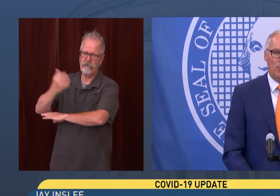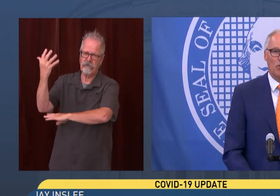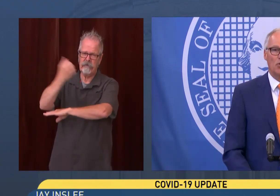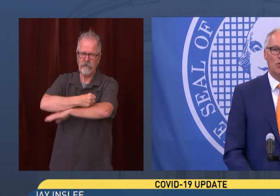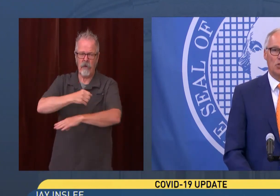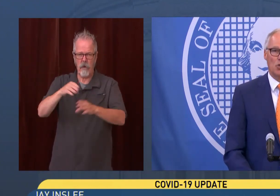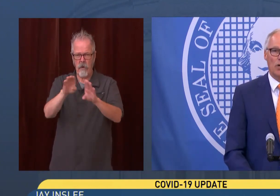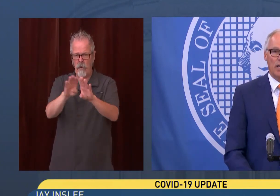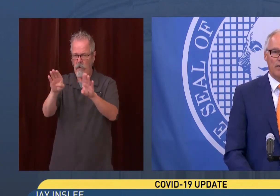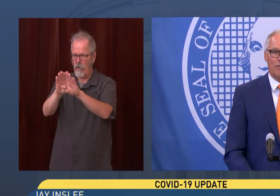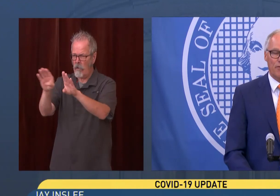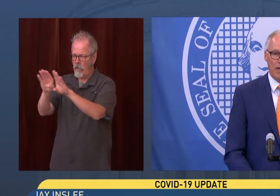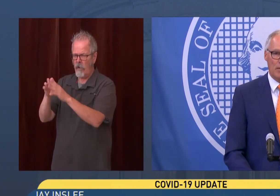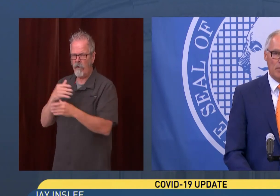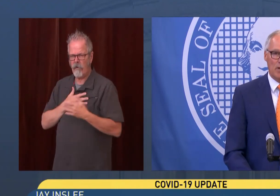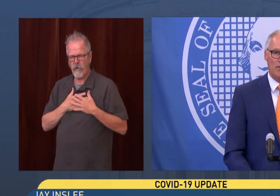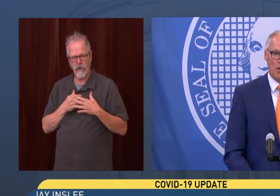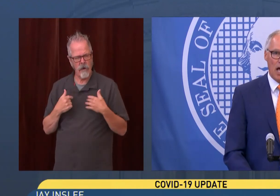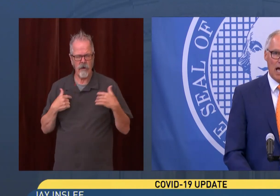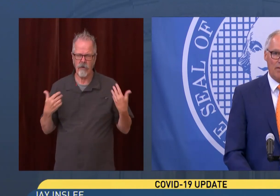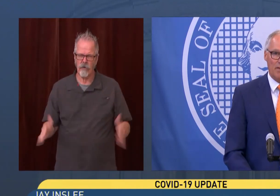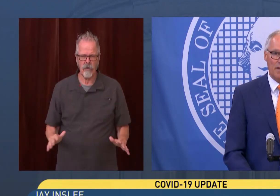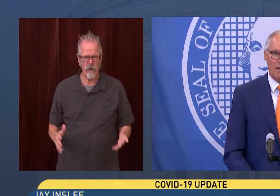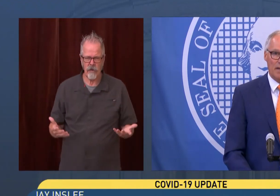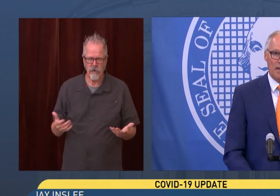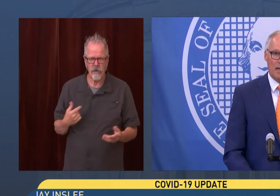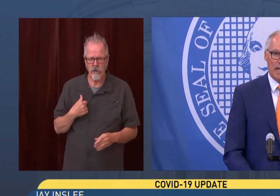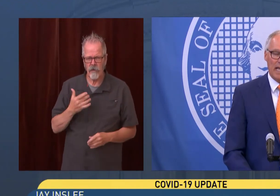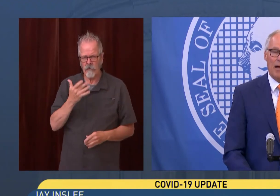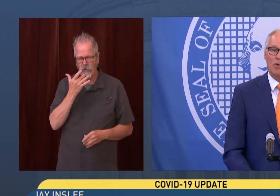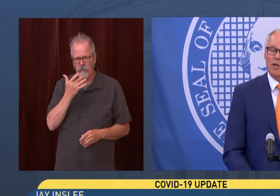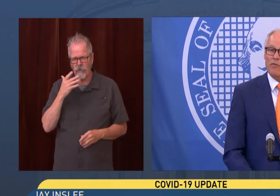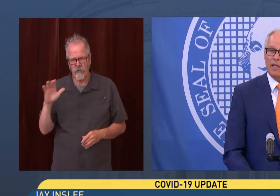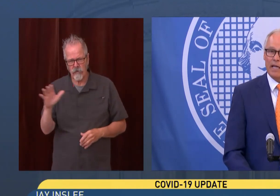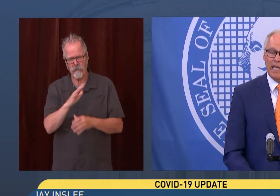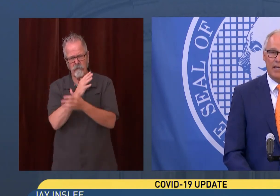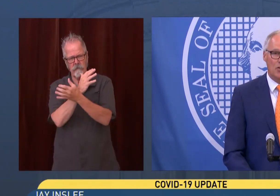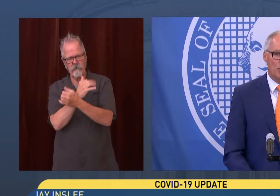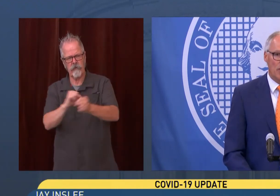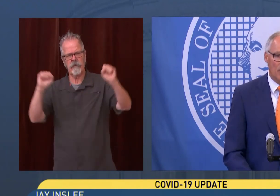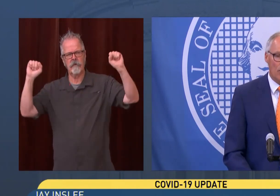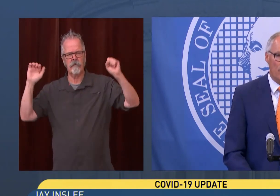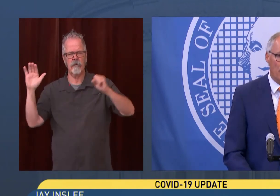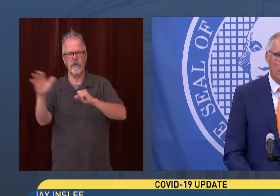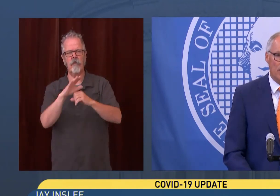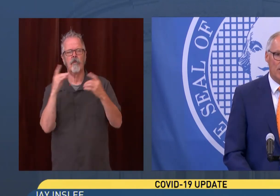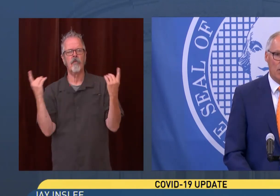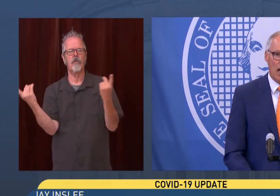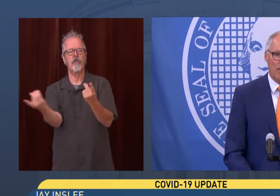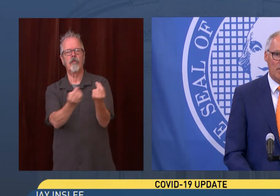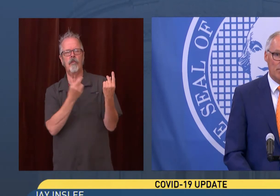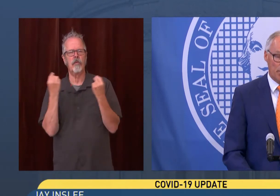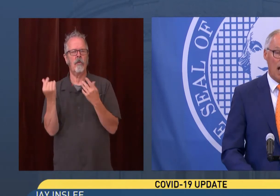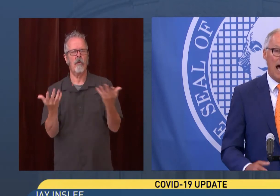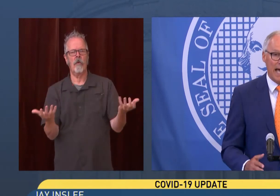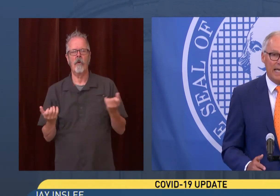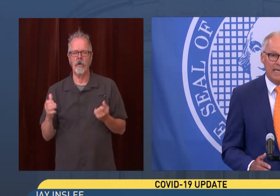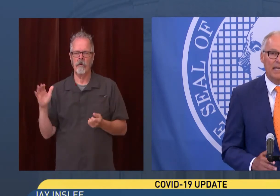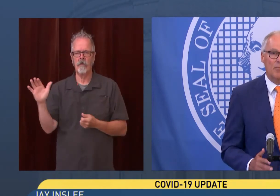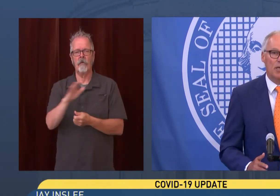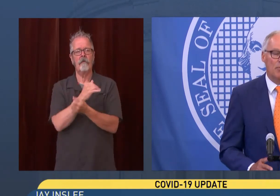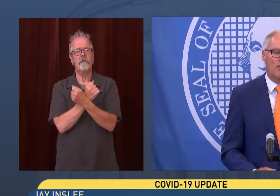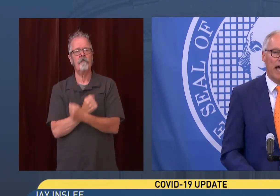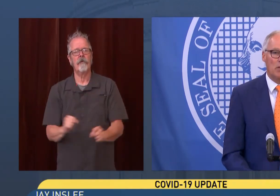want people to enjoy freedom of their lives, and I'm doing everything I can to preserve freedom in their lives by